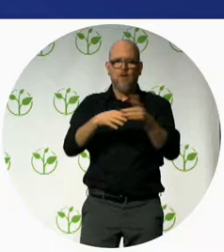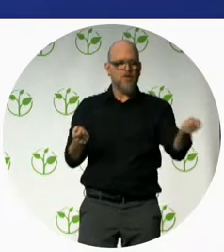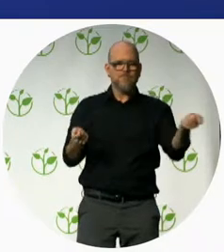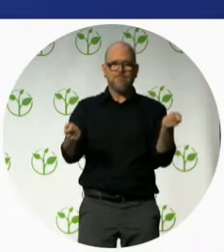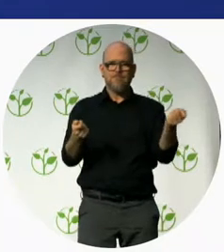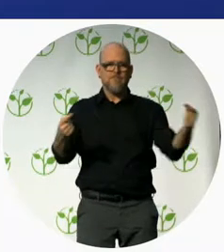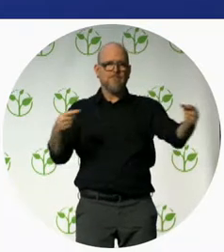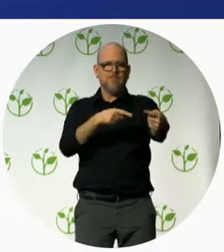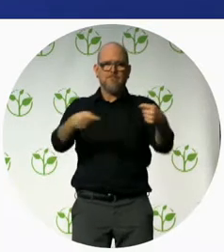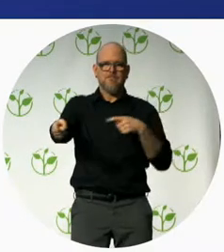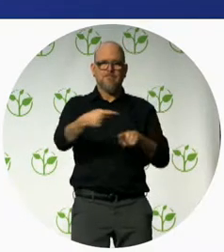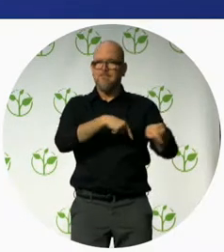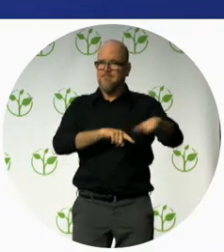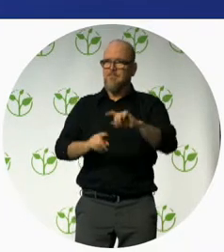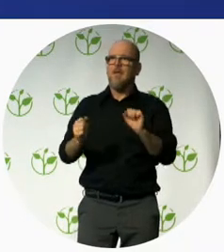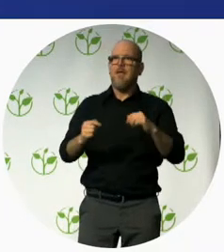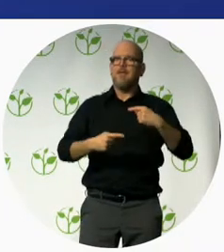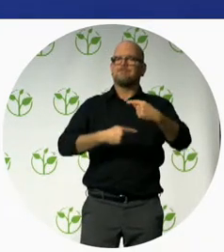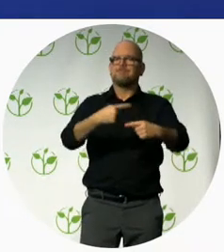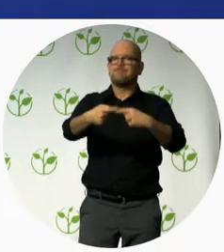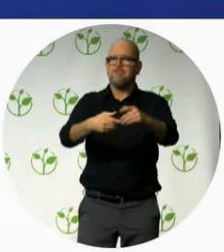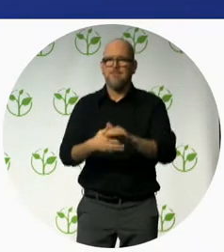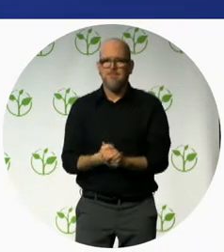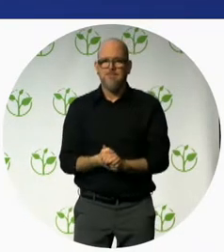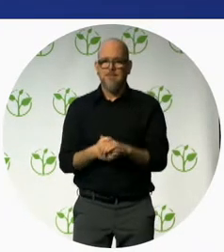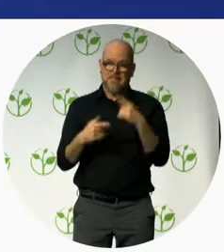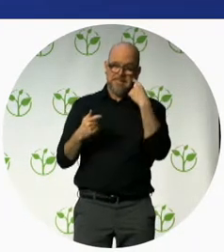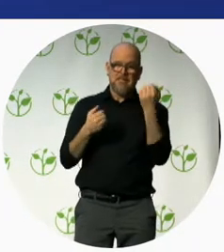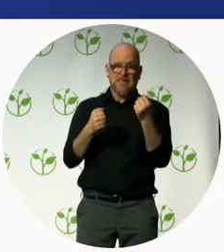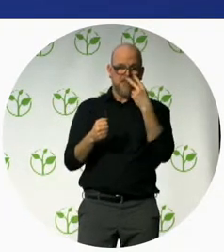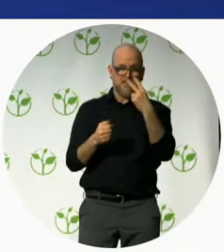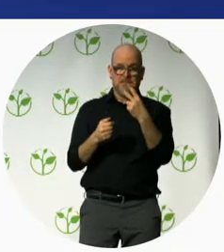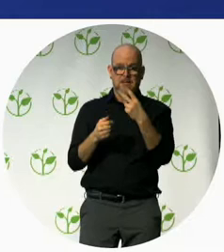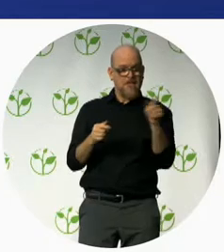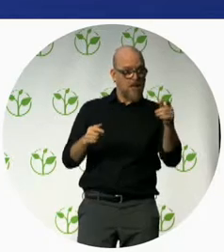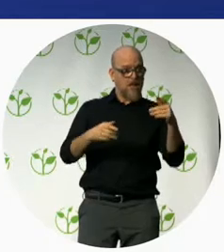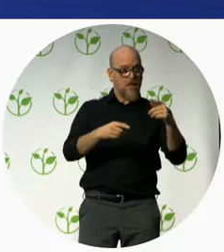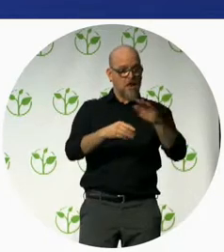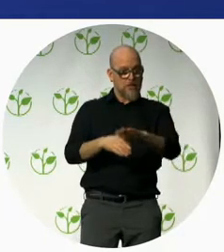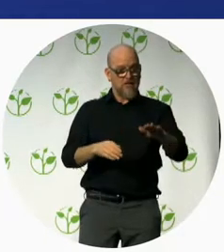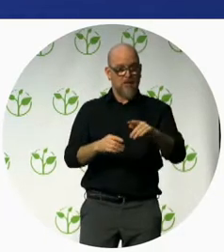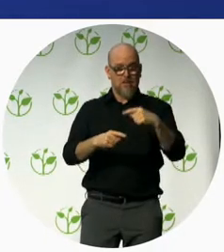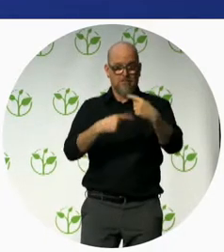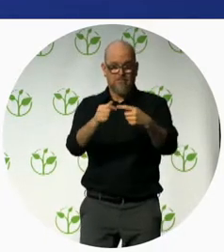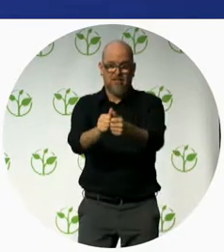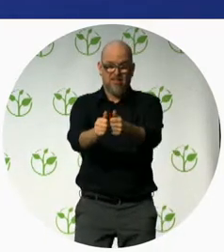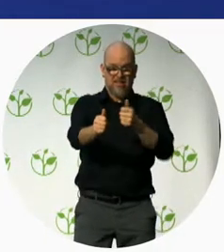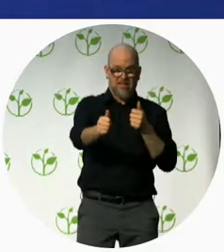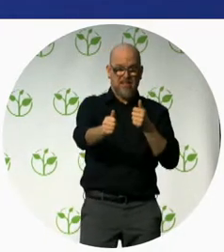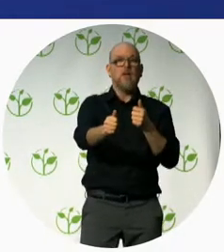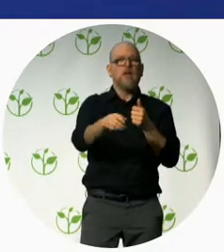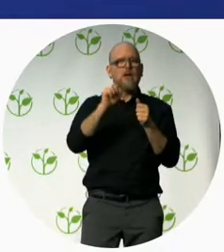that development delay can be identified